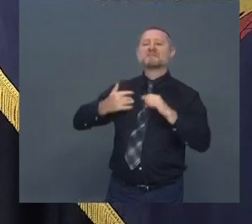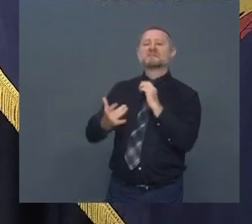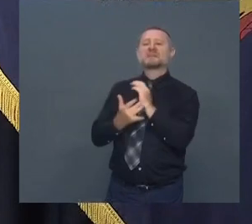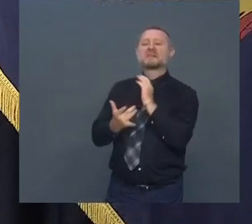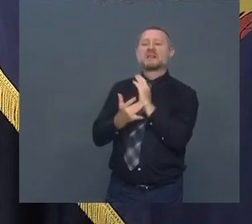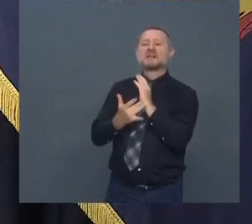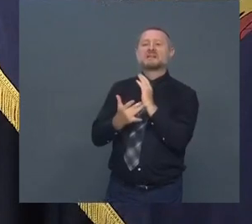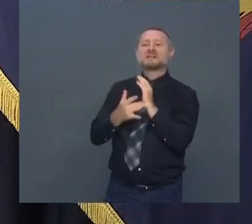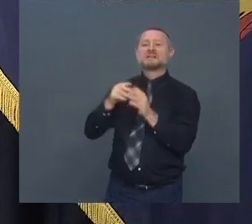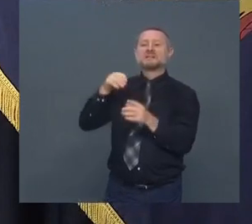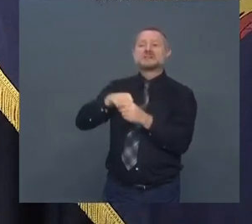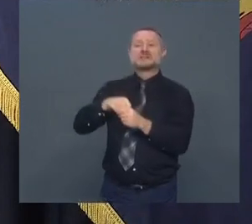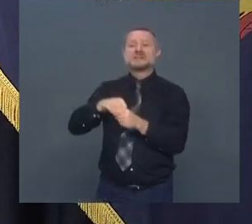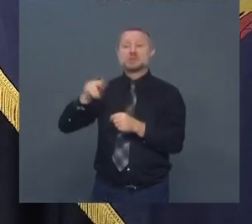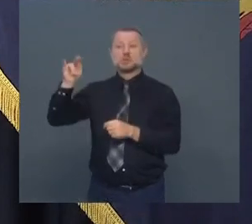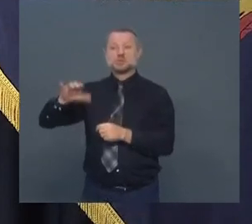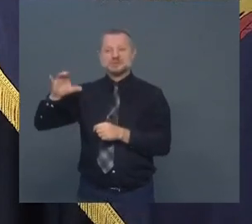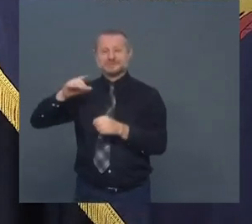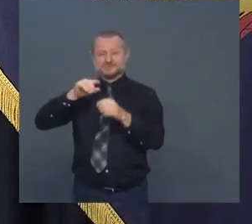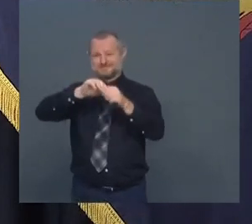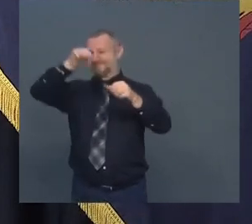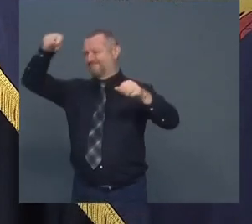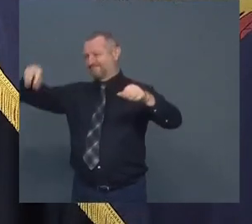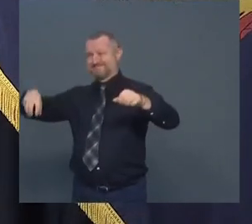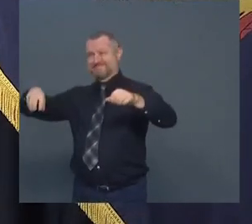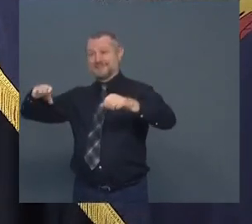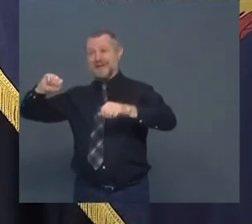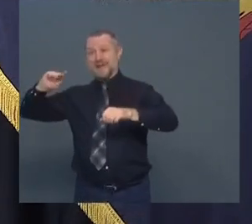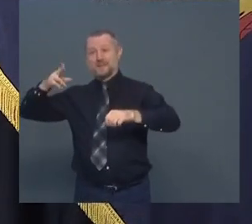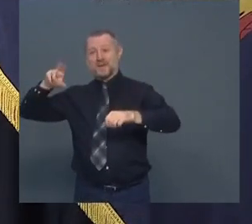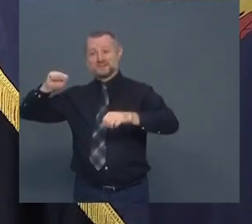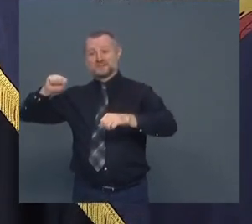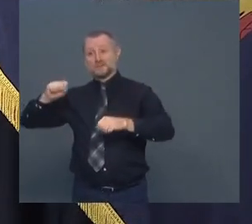the 100 cases are in Cornell Tech